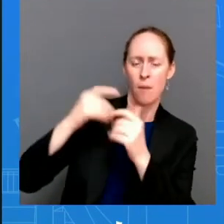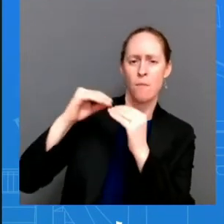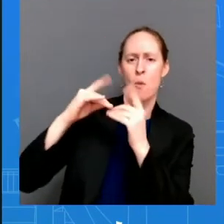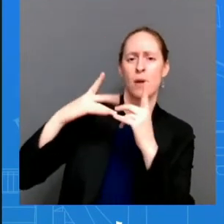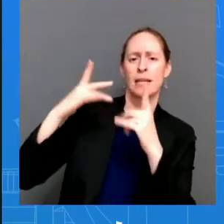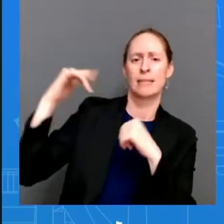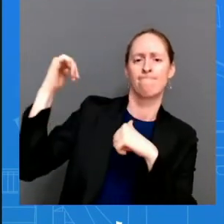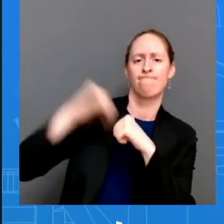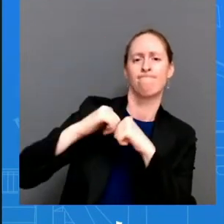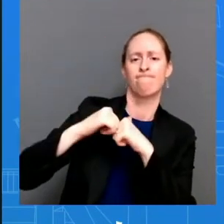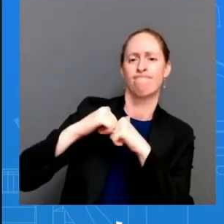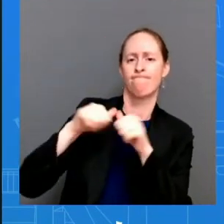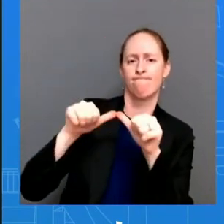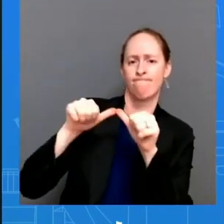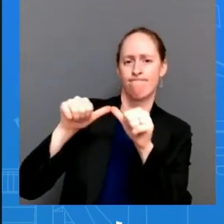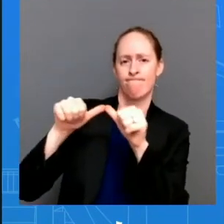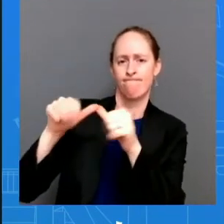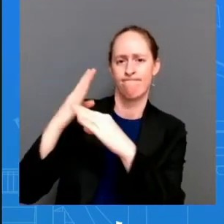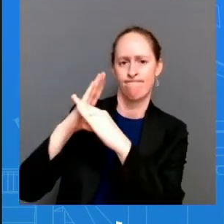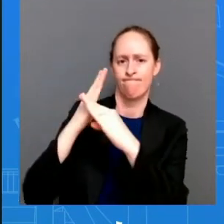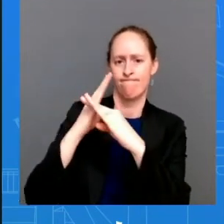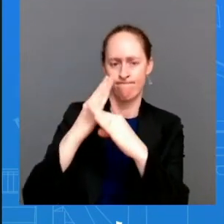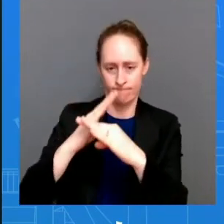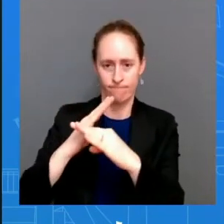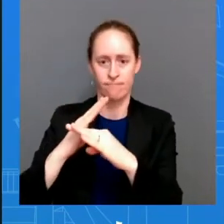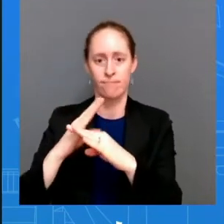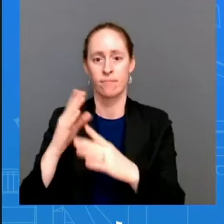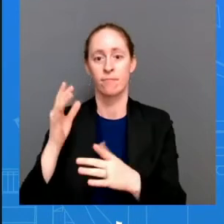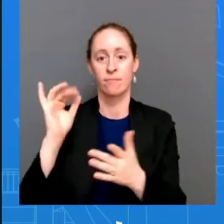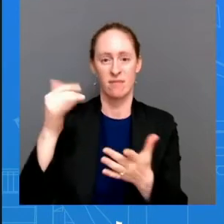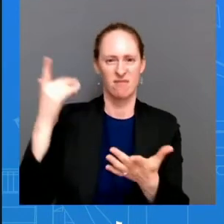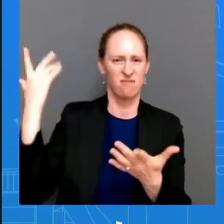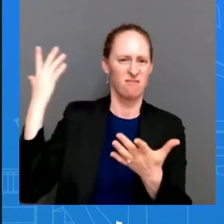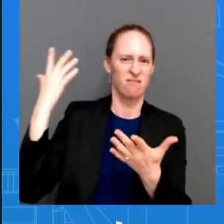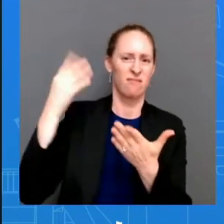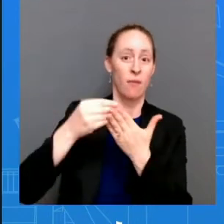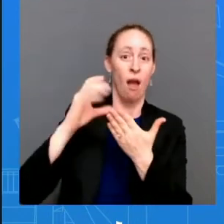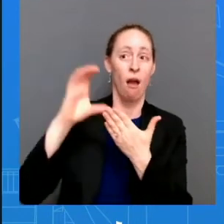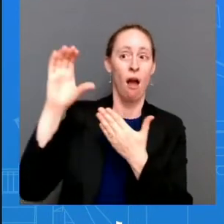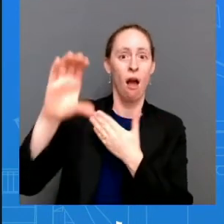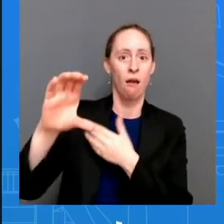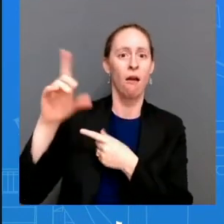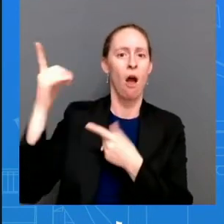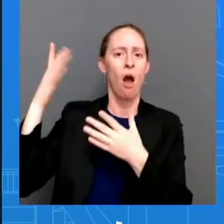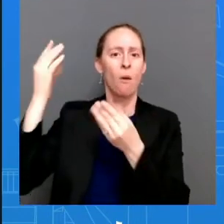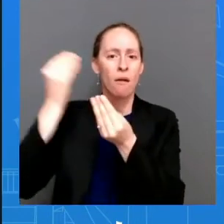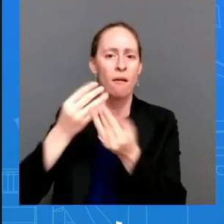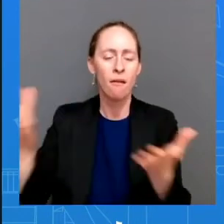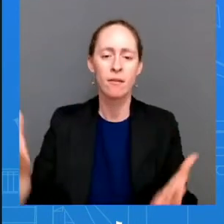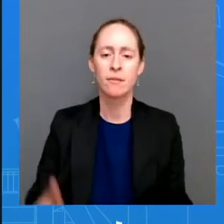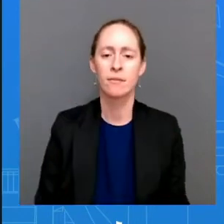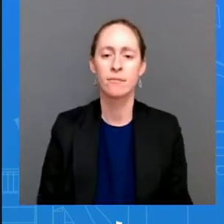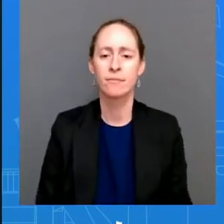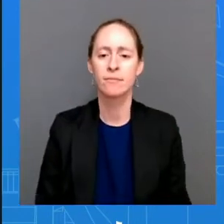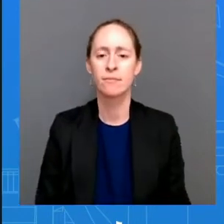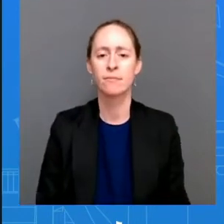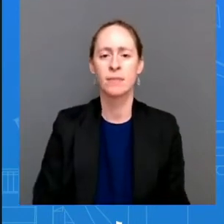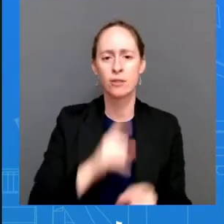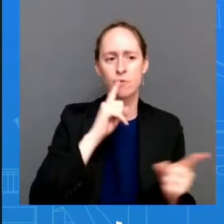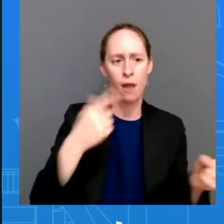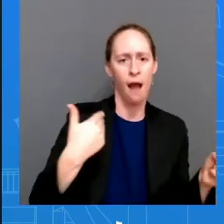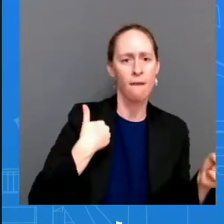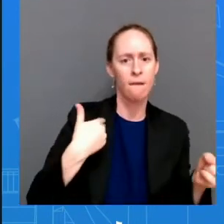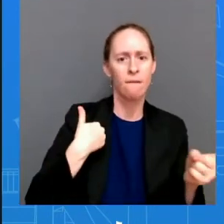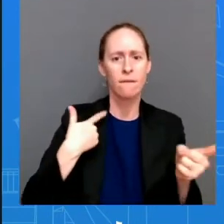last week to to help communities increase resilience to heat waves drought wildfires food